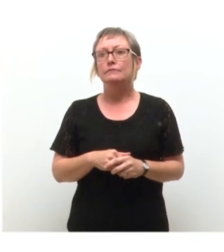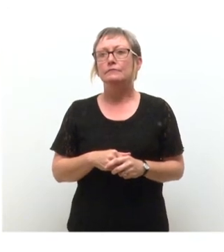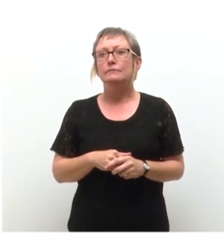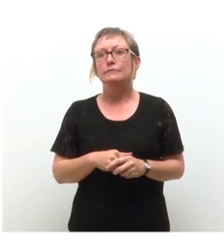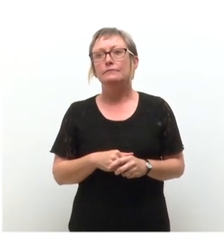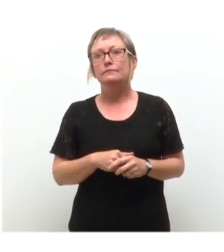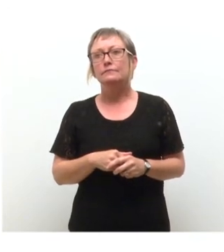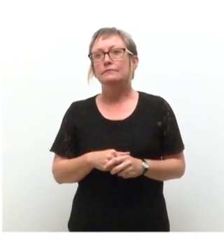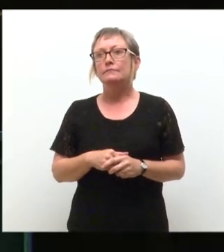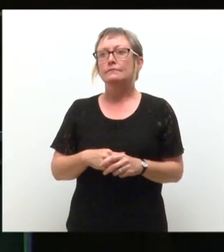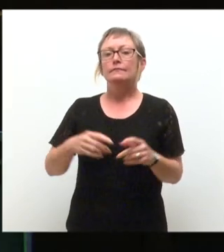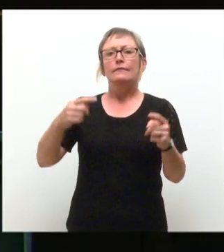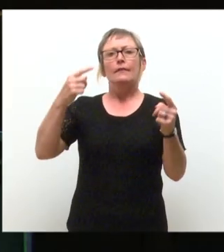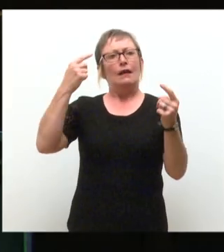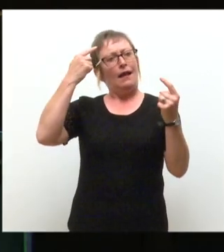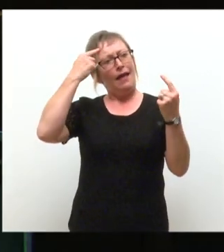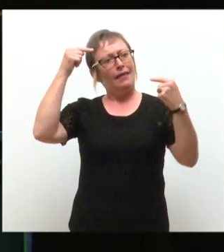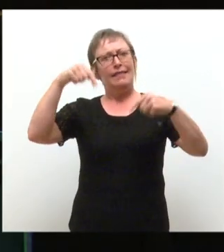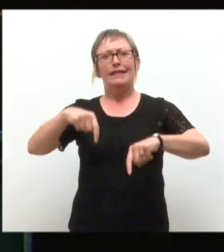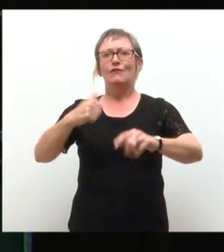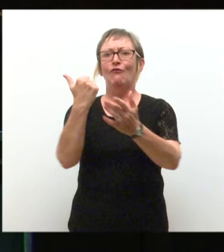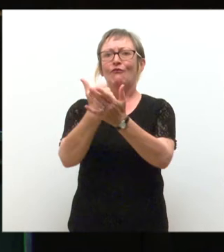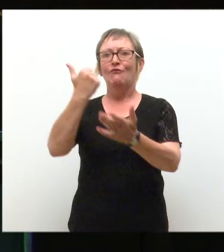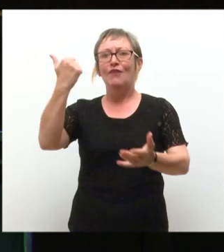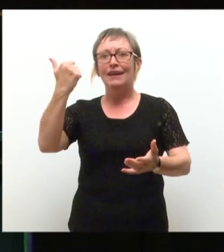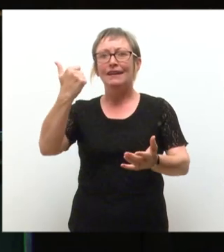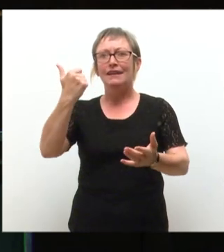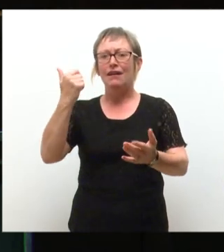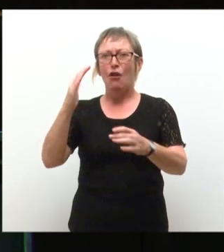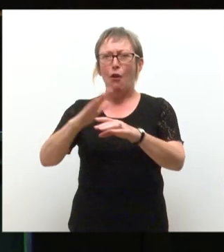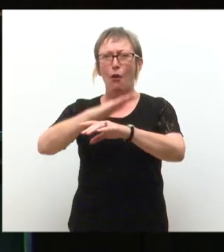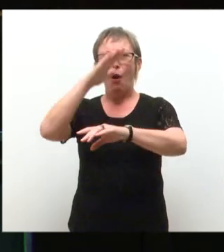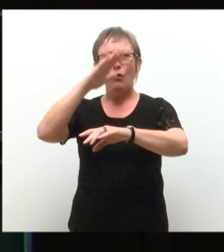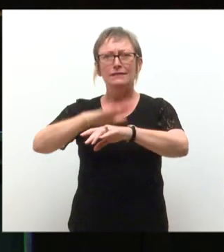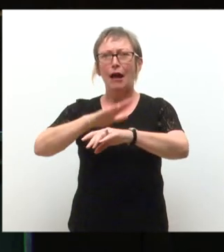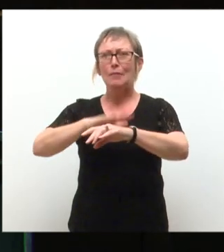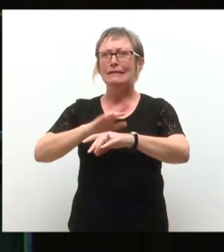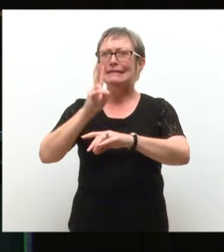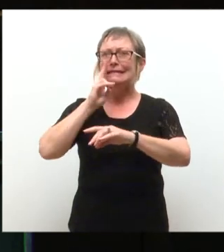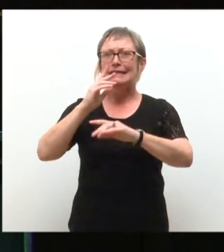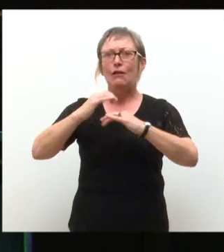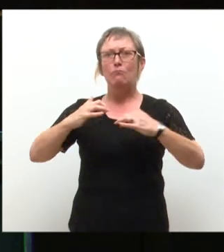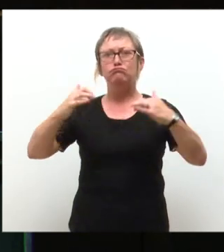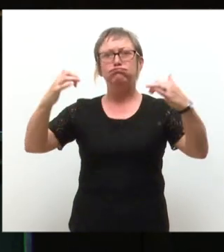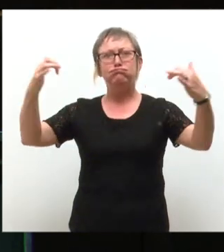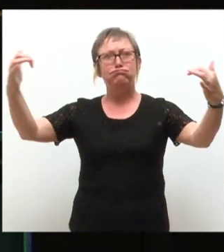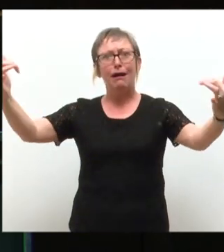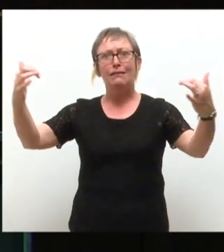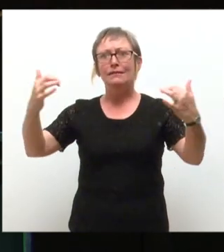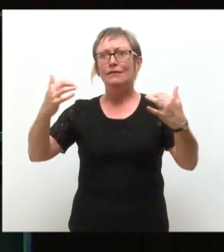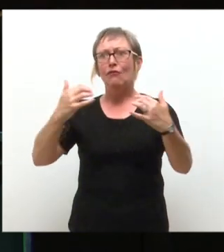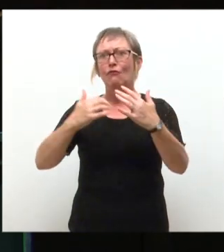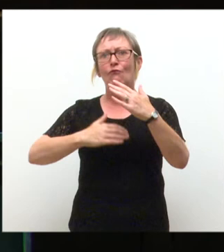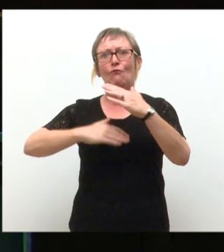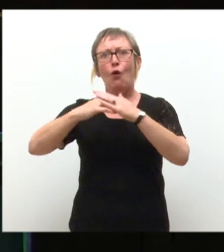I think this is magnificent, and it's a long time since I've seen the hall so full of